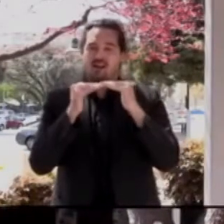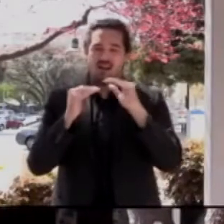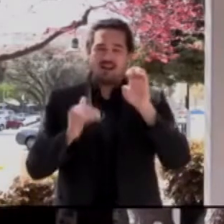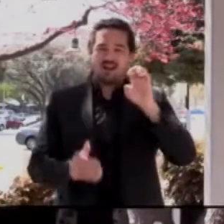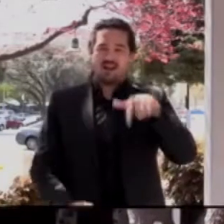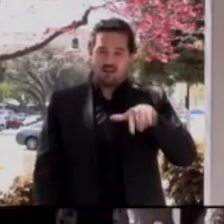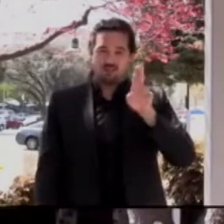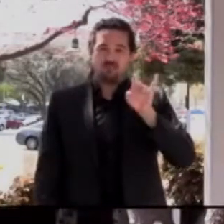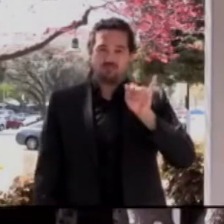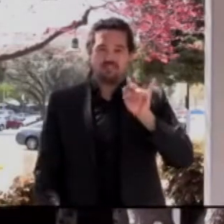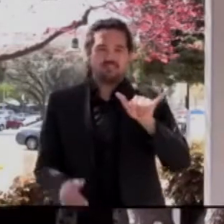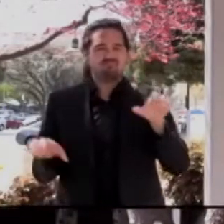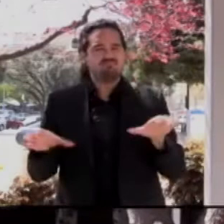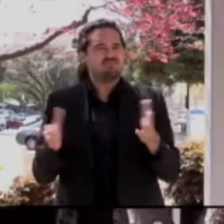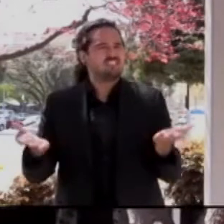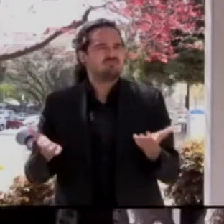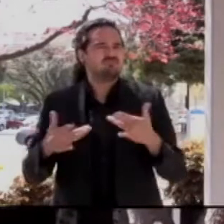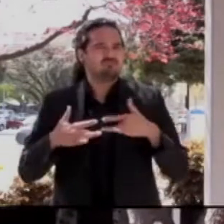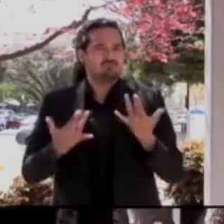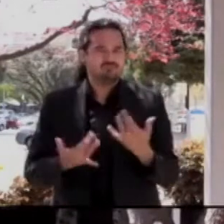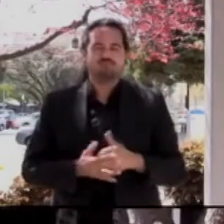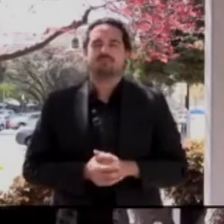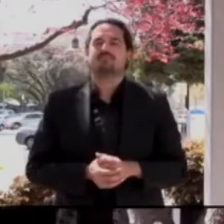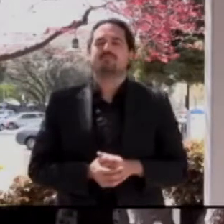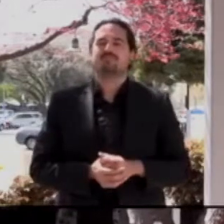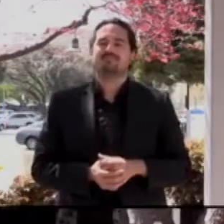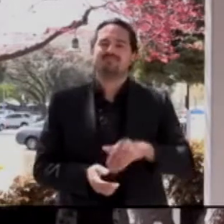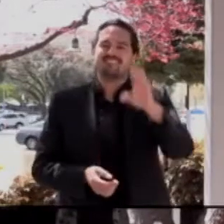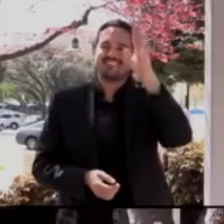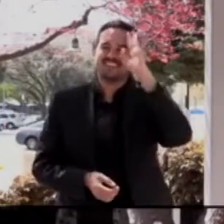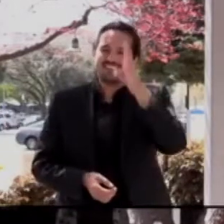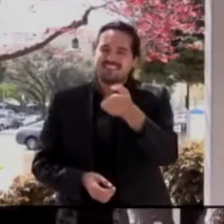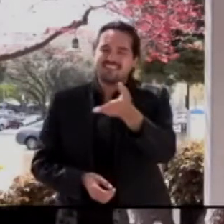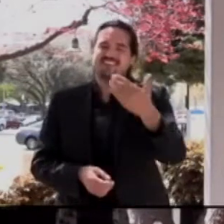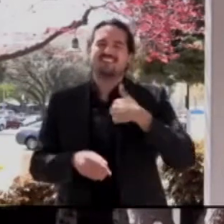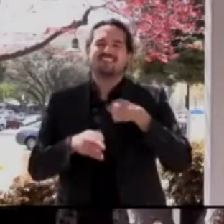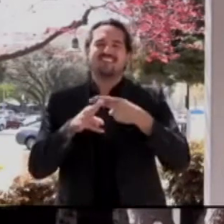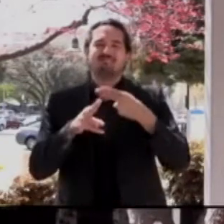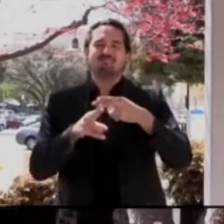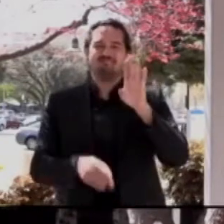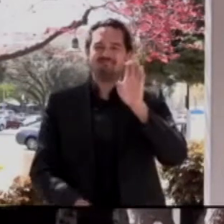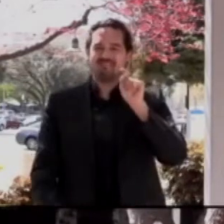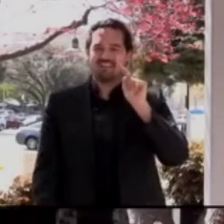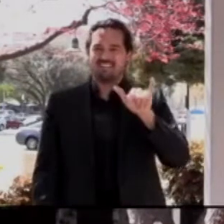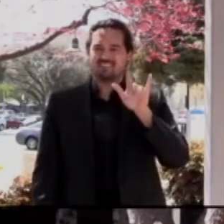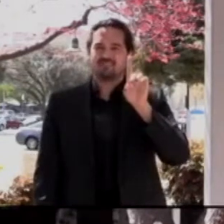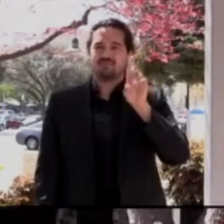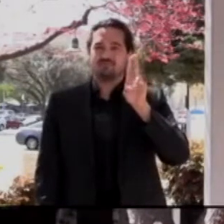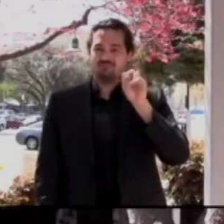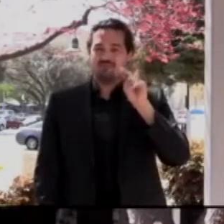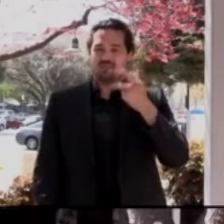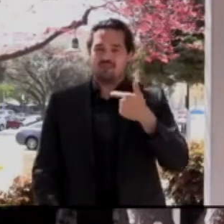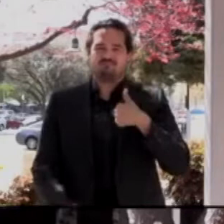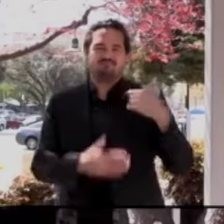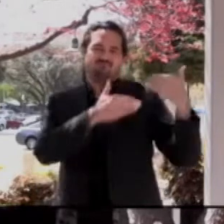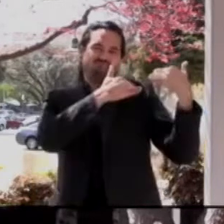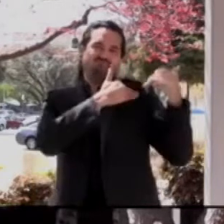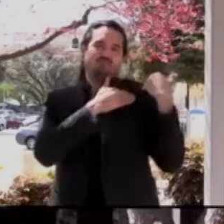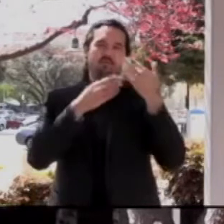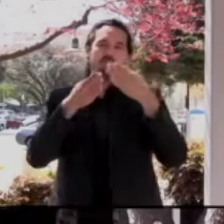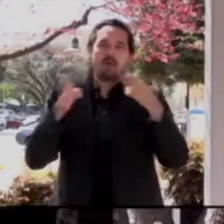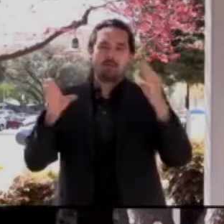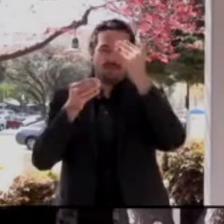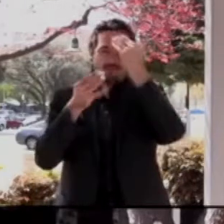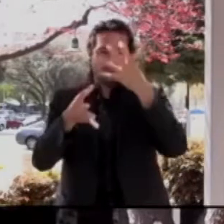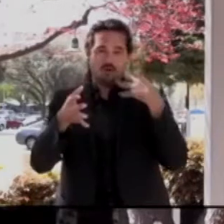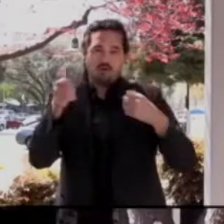Hi, everyone. My name is Betty Duong. I'm a public information officer and also one of the leads on our outreach and education engagement efforts here at